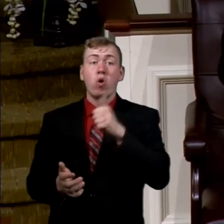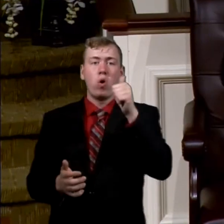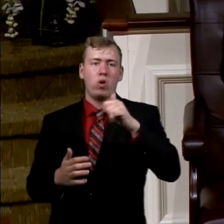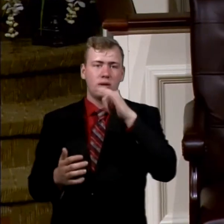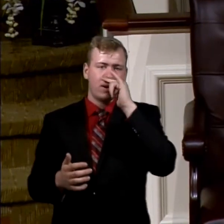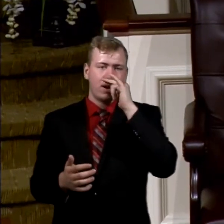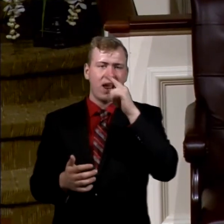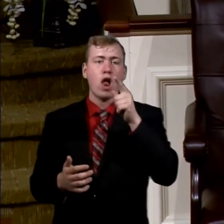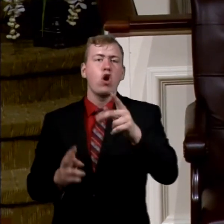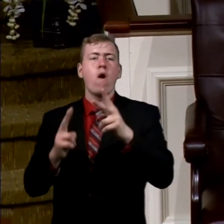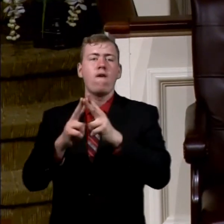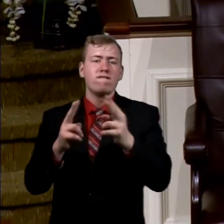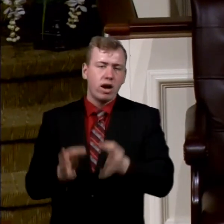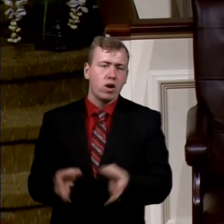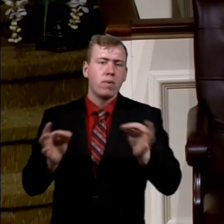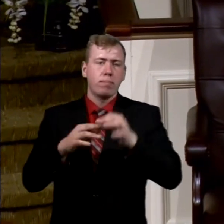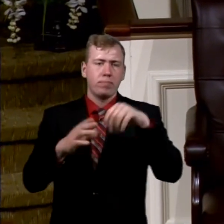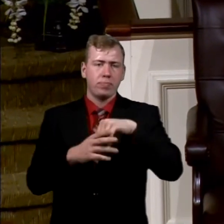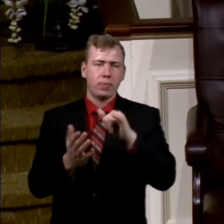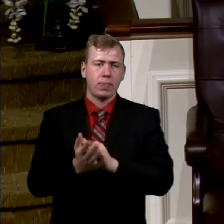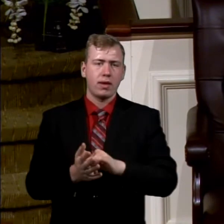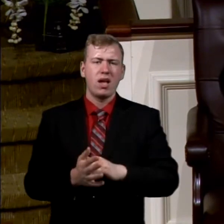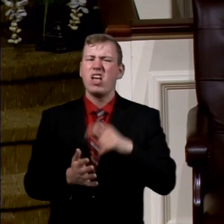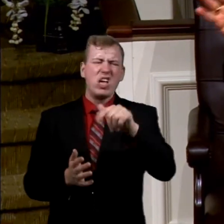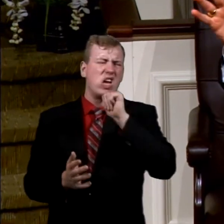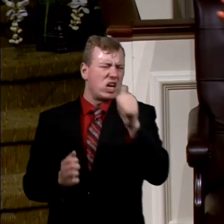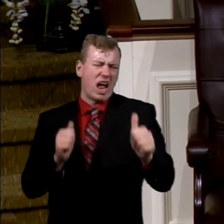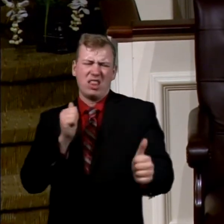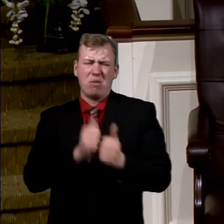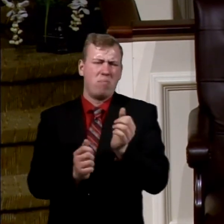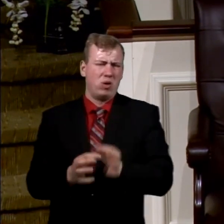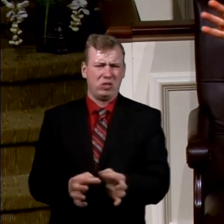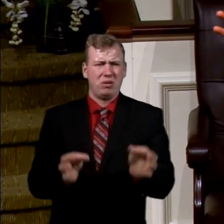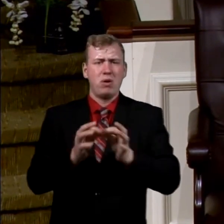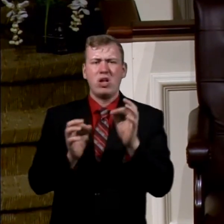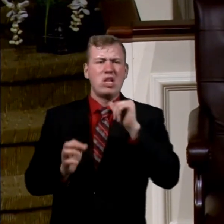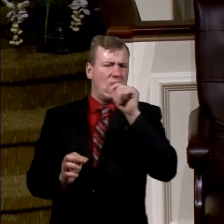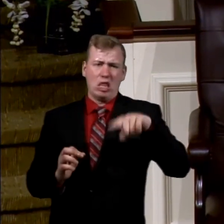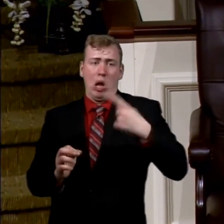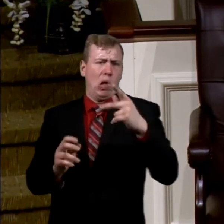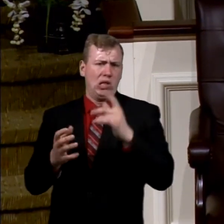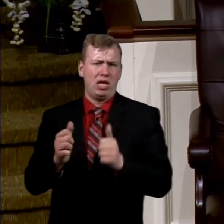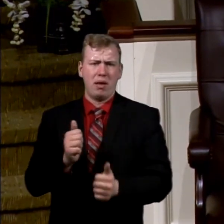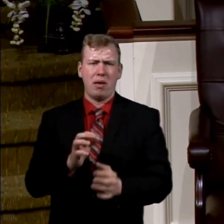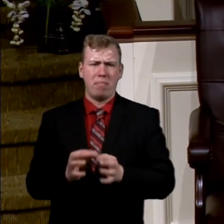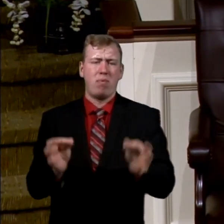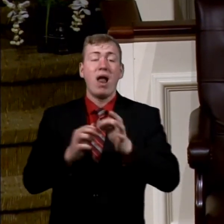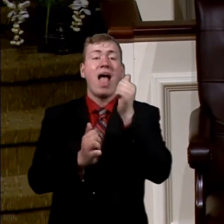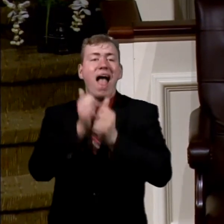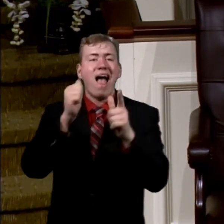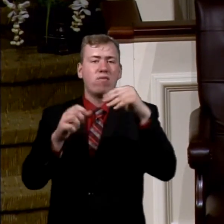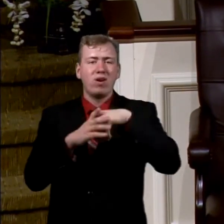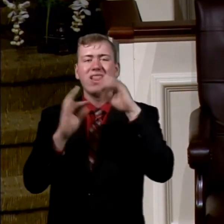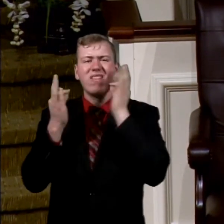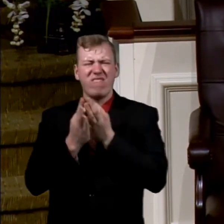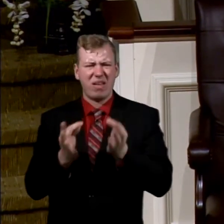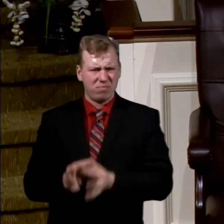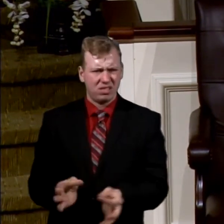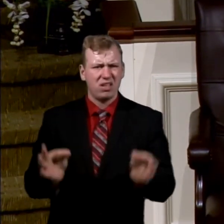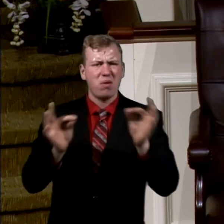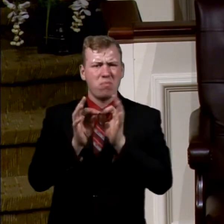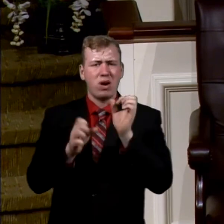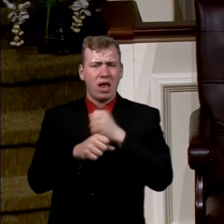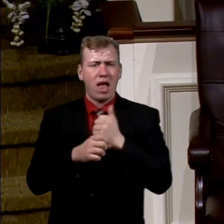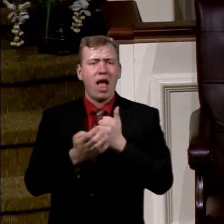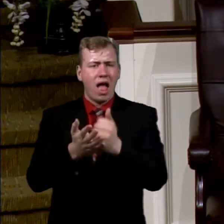you are very important in that. You're not the most important. You're the only important person. Everybody in the family is important to help people